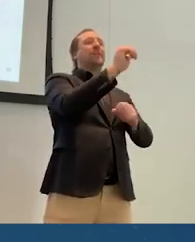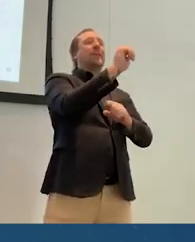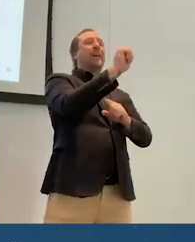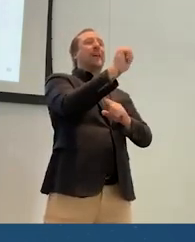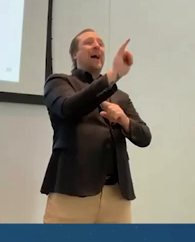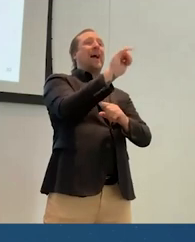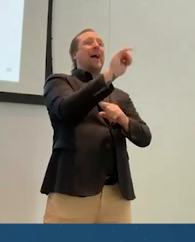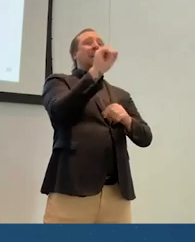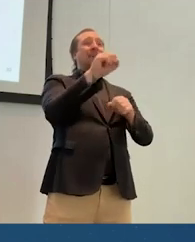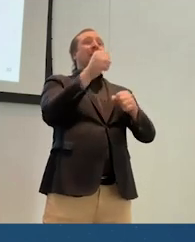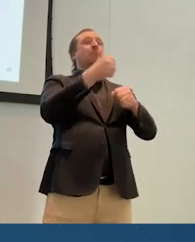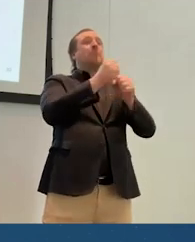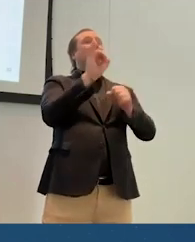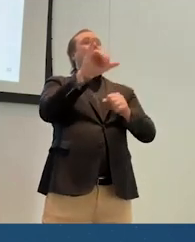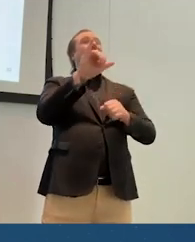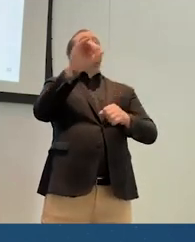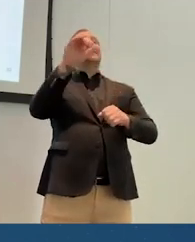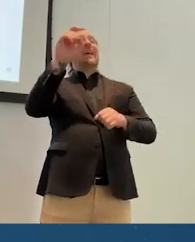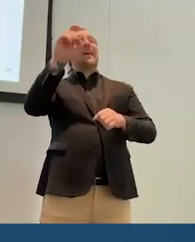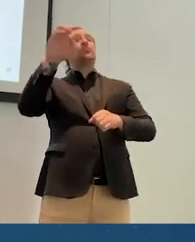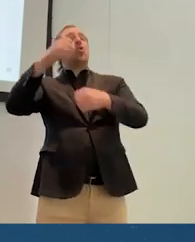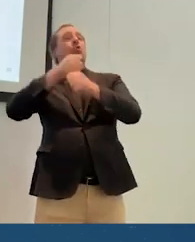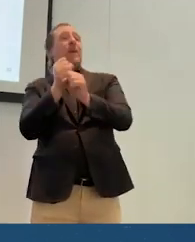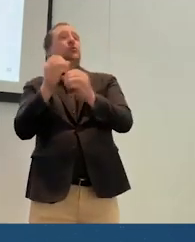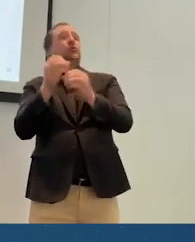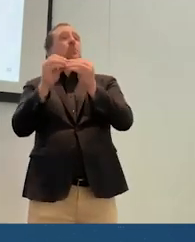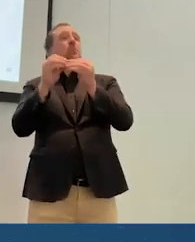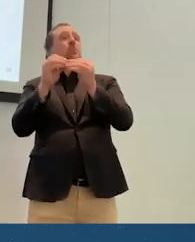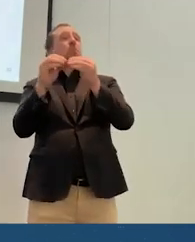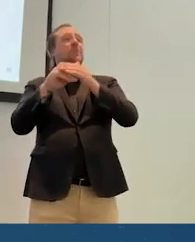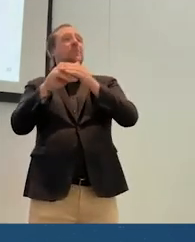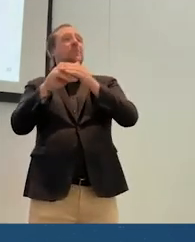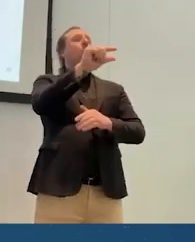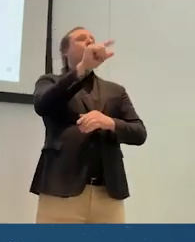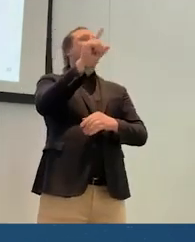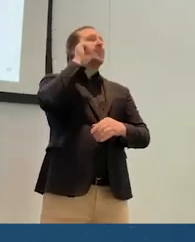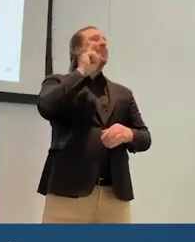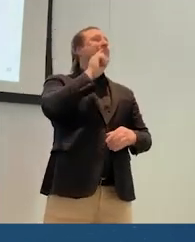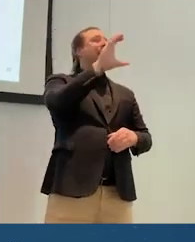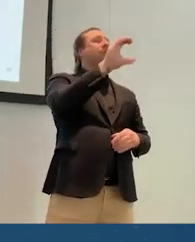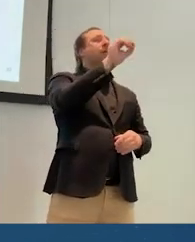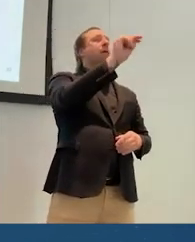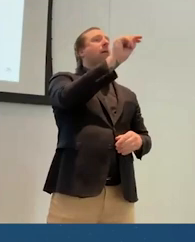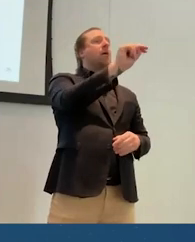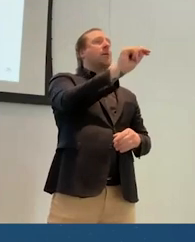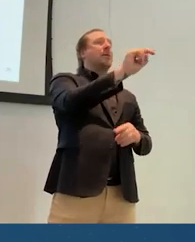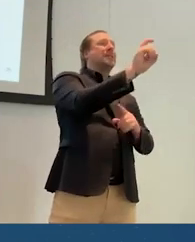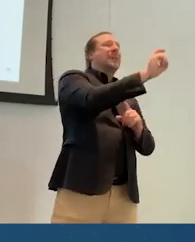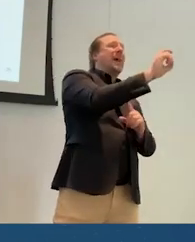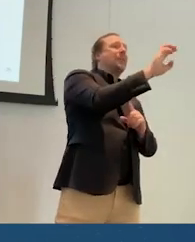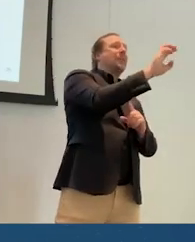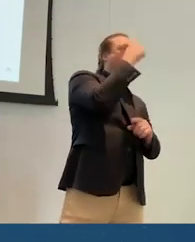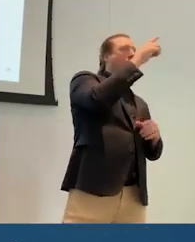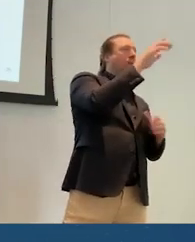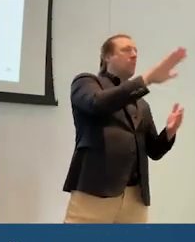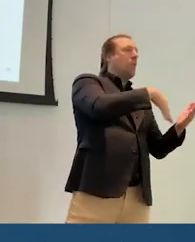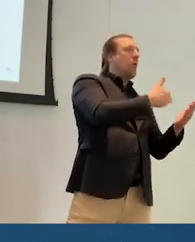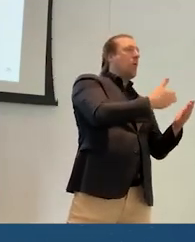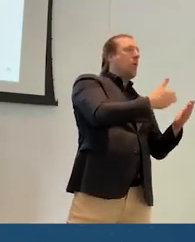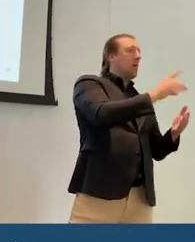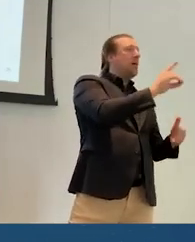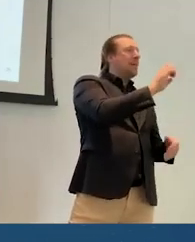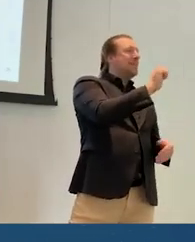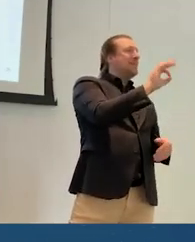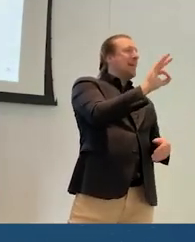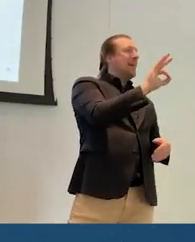XR creation more accessible. And then in August, we'll be at DEF CON to talk about XR for all accessibility and privacy for disabled users.